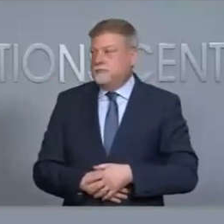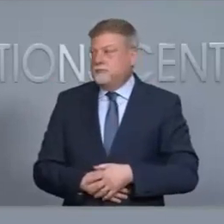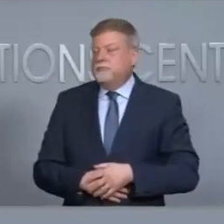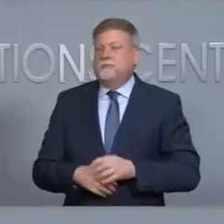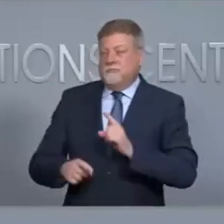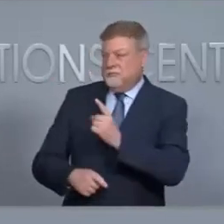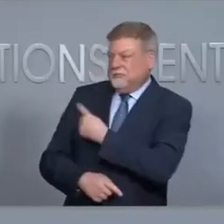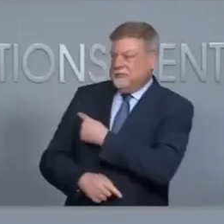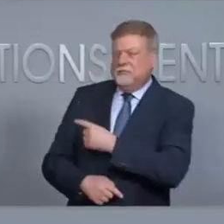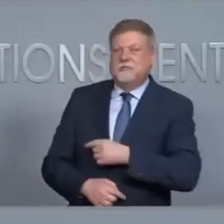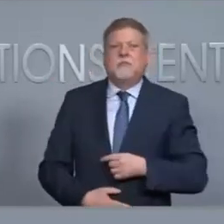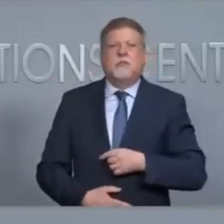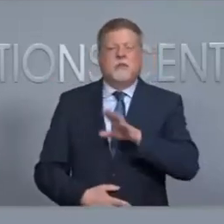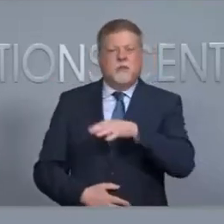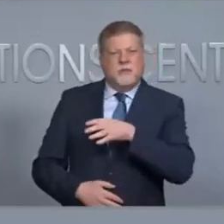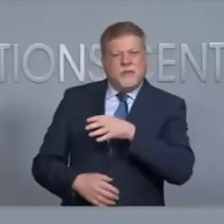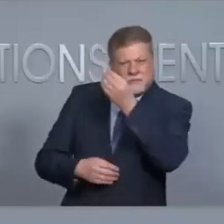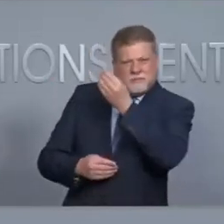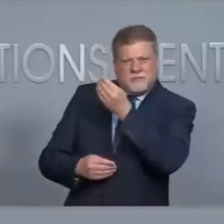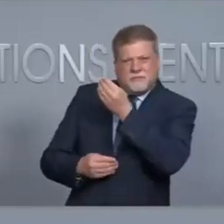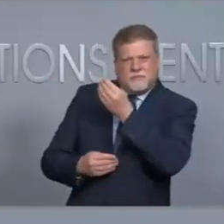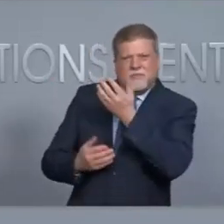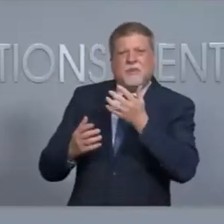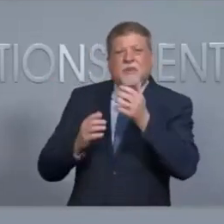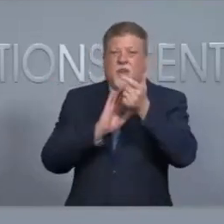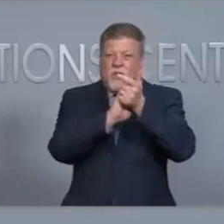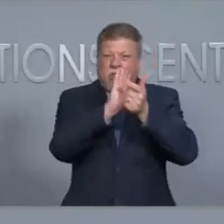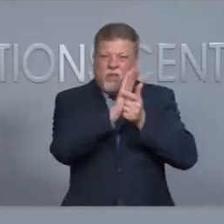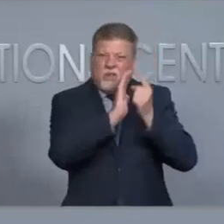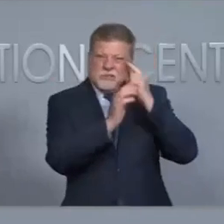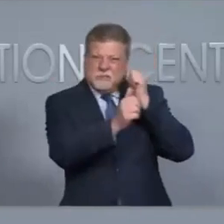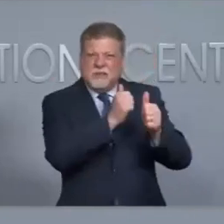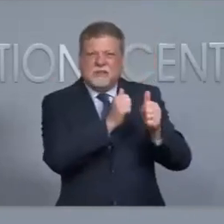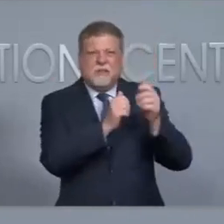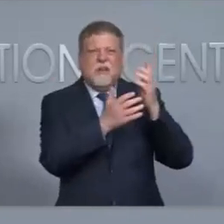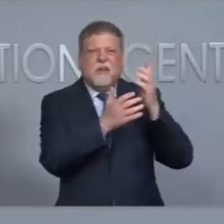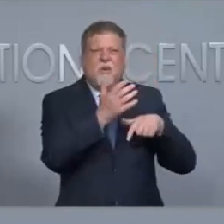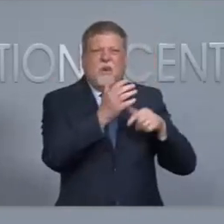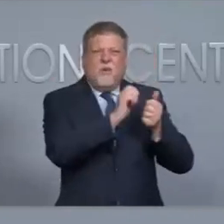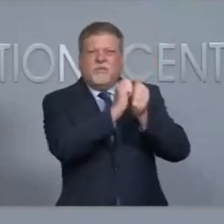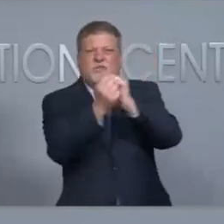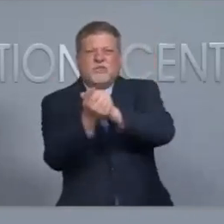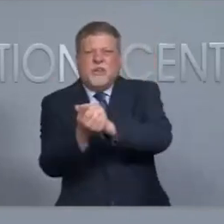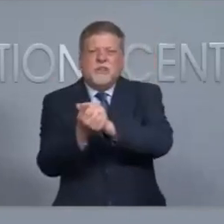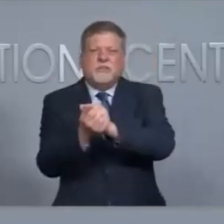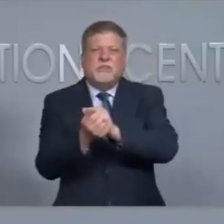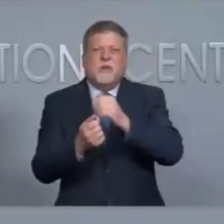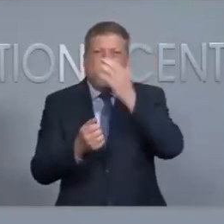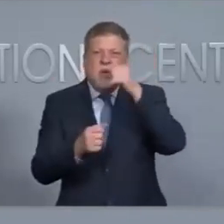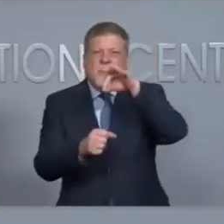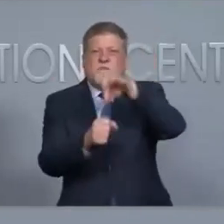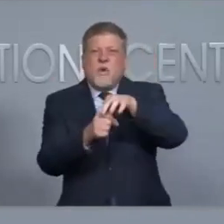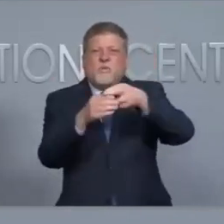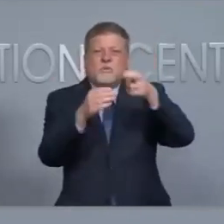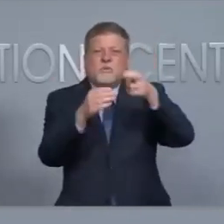Can you explain, please, what changes were made by the law that is going to make the vote count come out a little later tomorrow night?